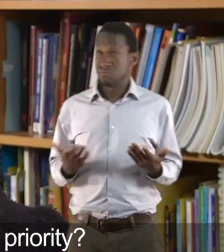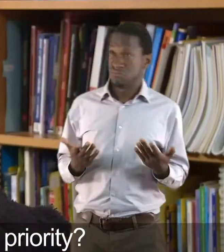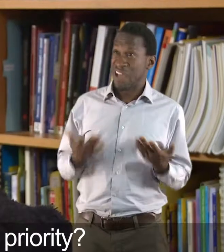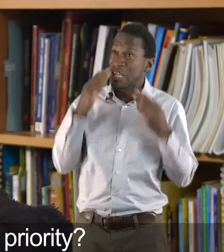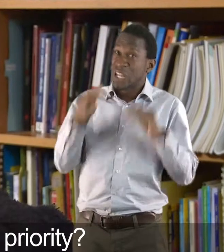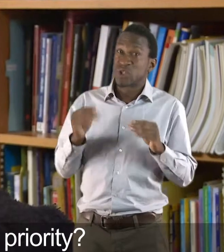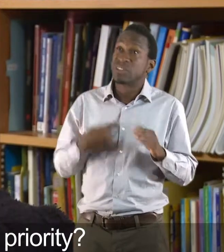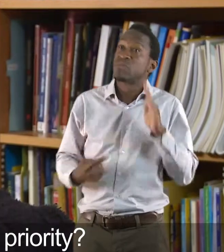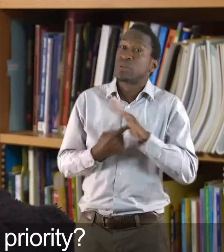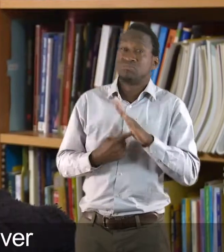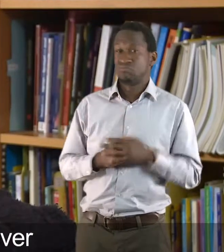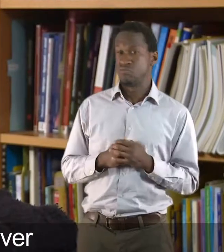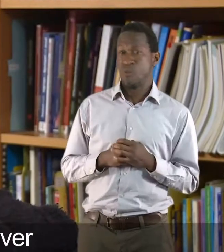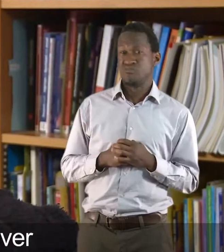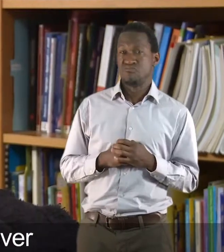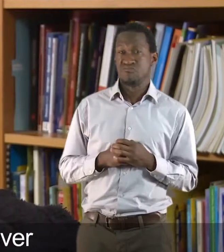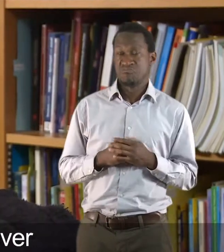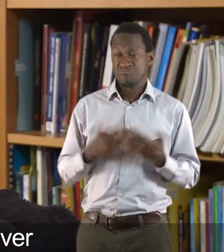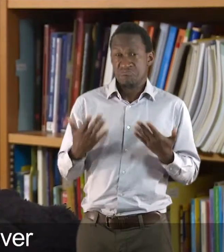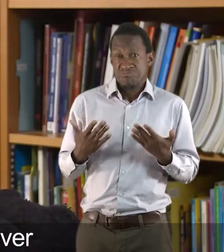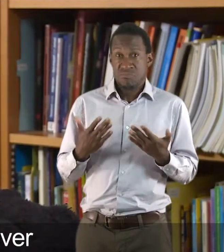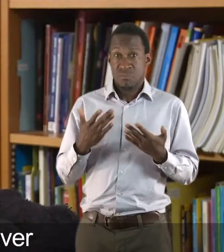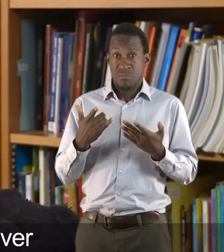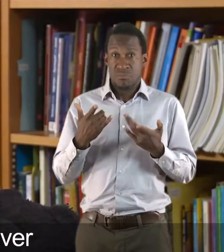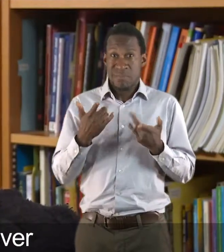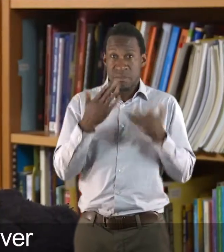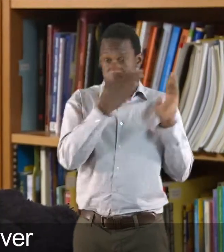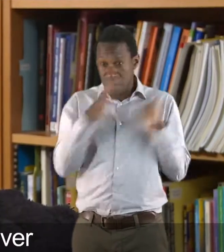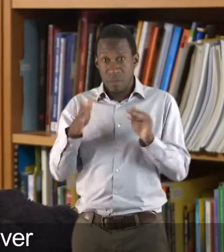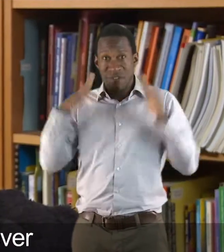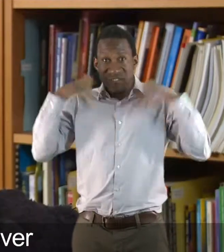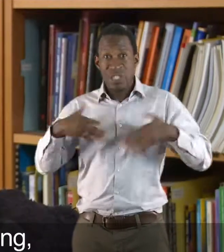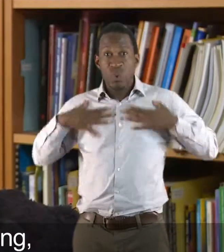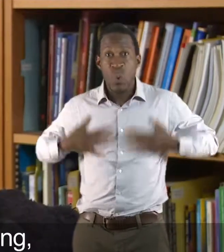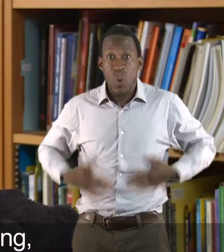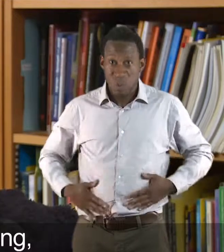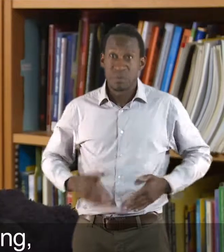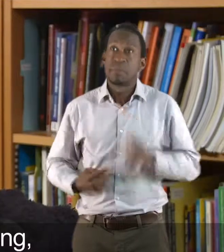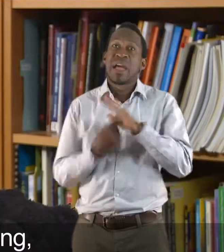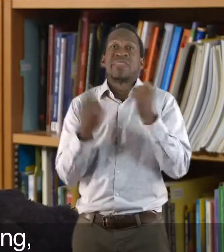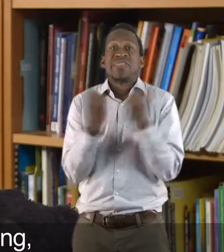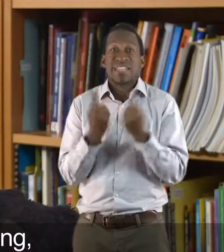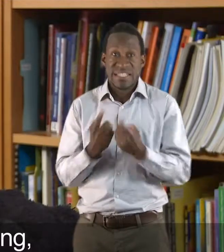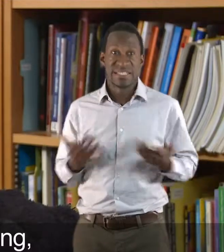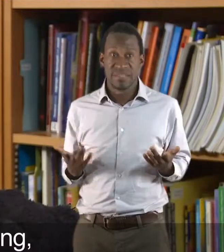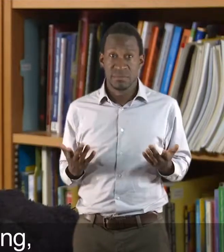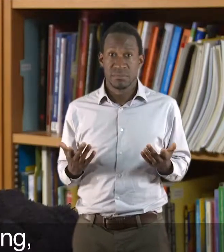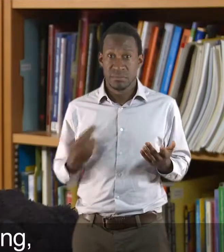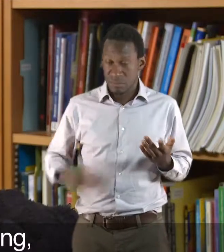ever take priority? Never. My education never took priority over physio. Physio was the main thing.